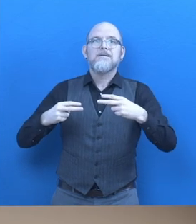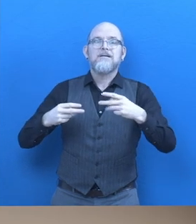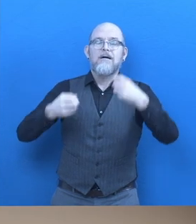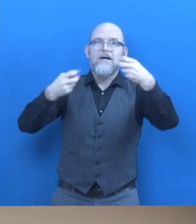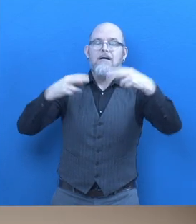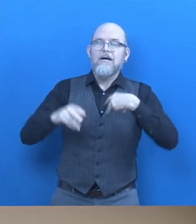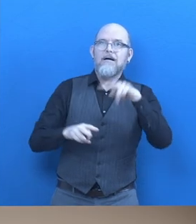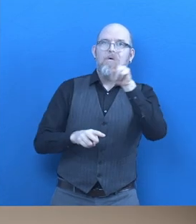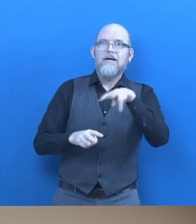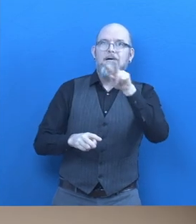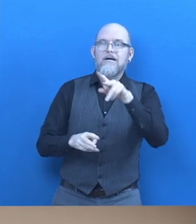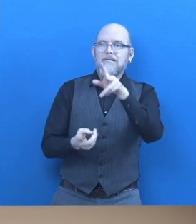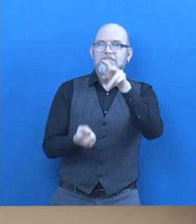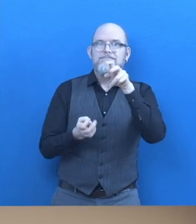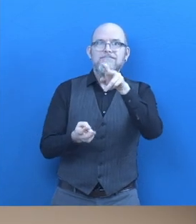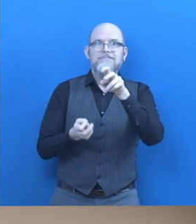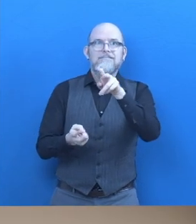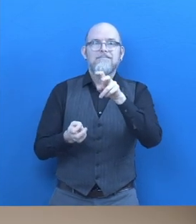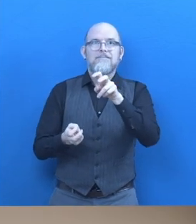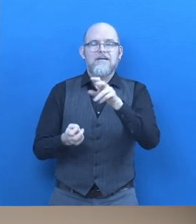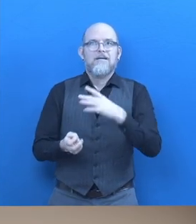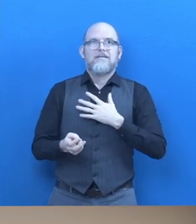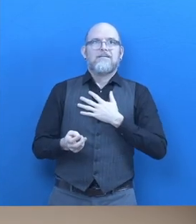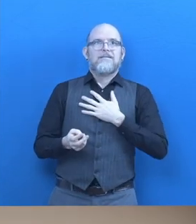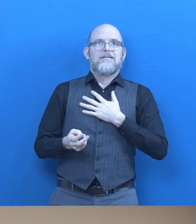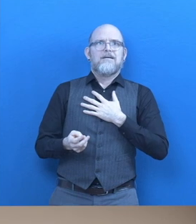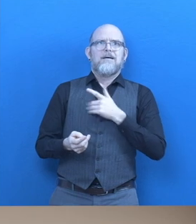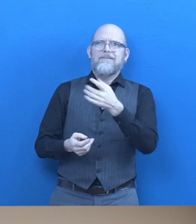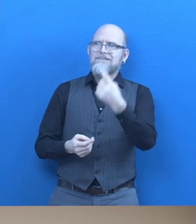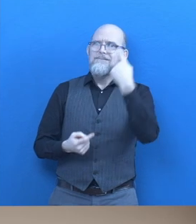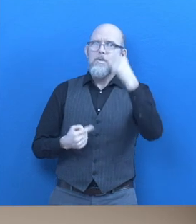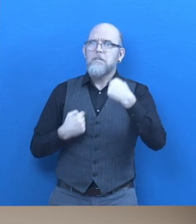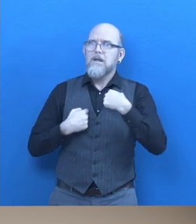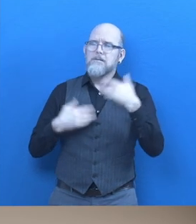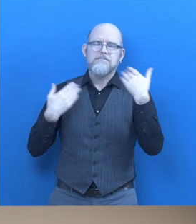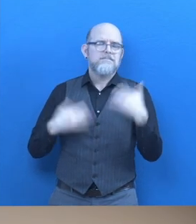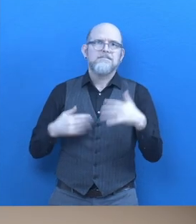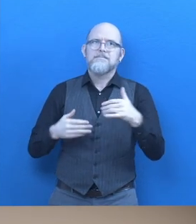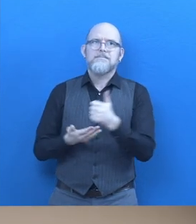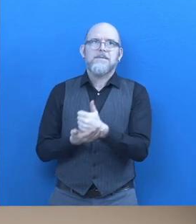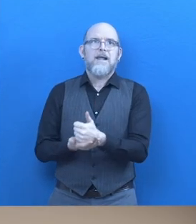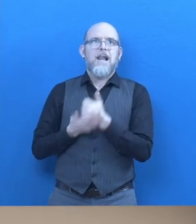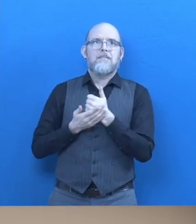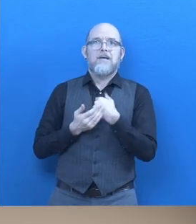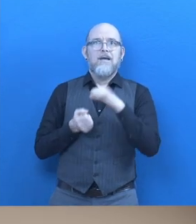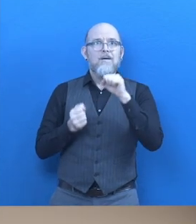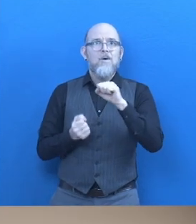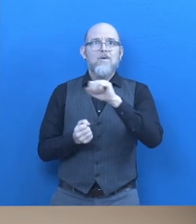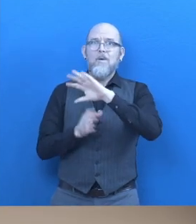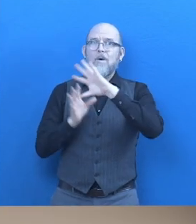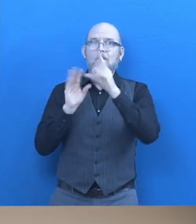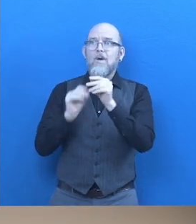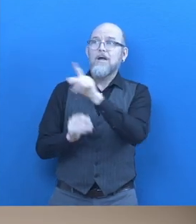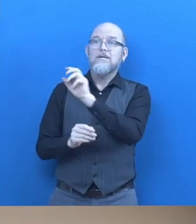website, because we can use live transcriptions,